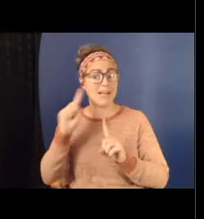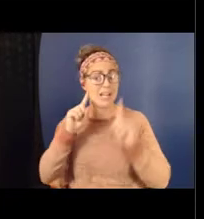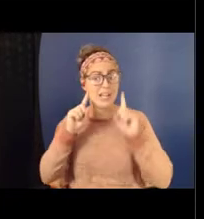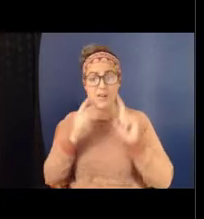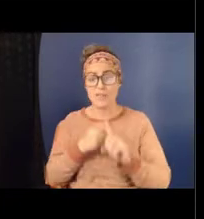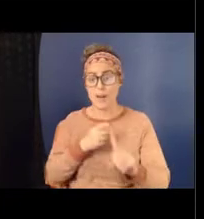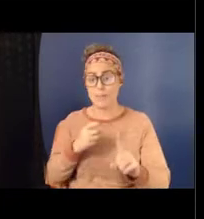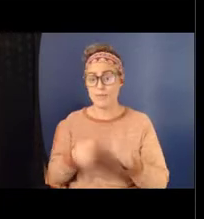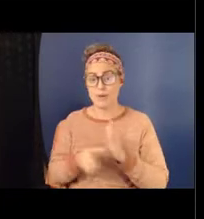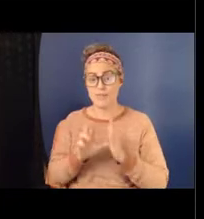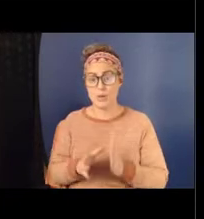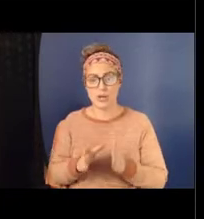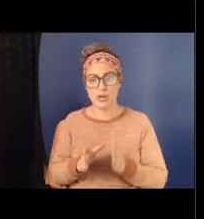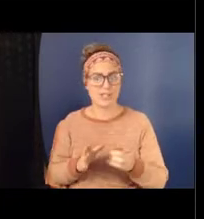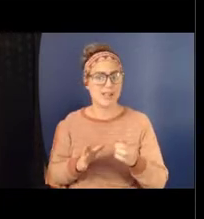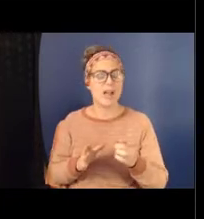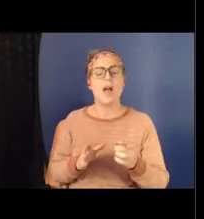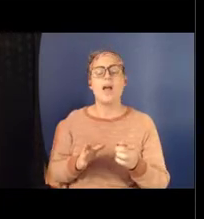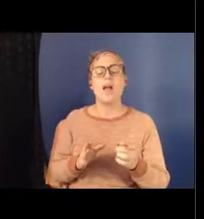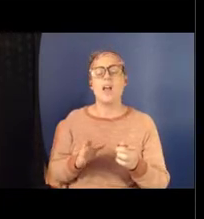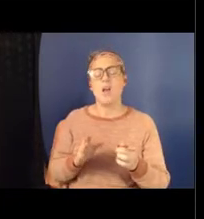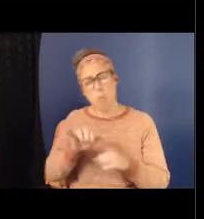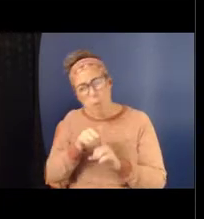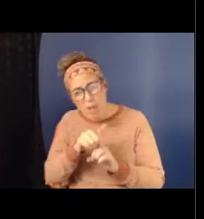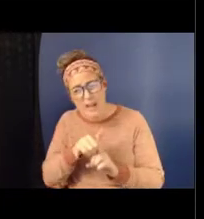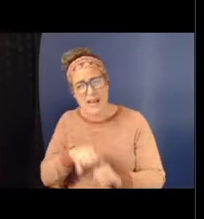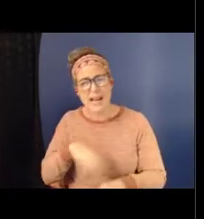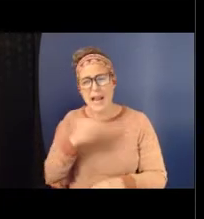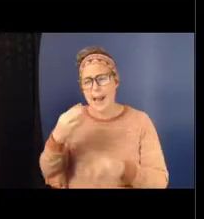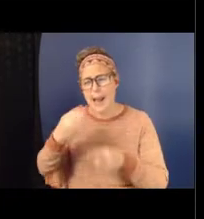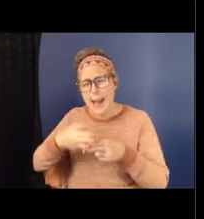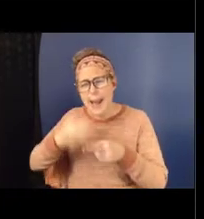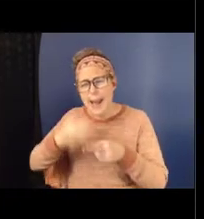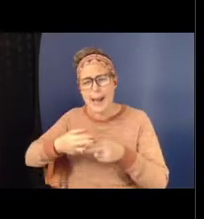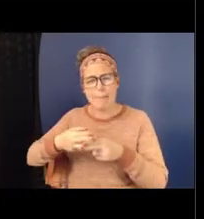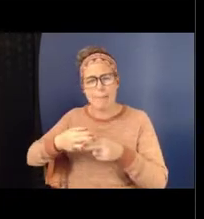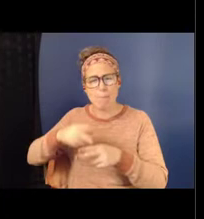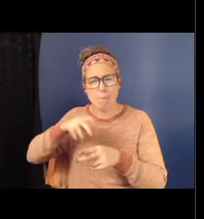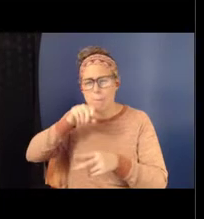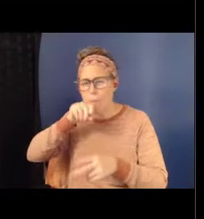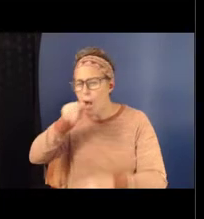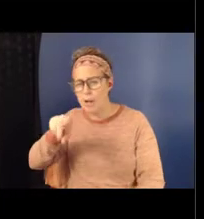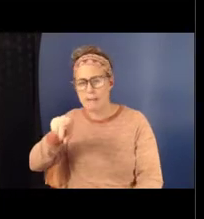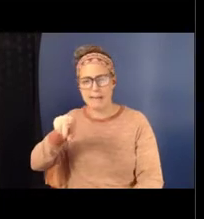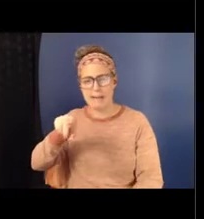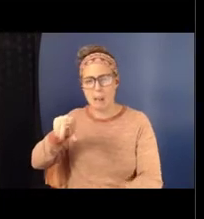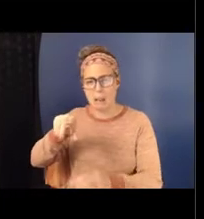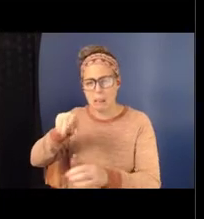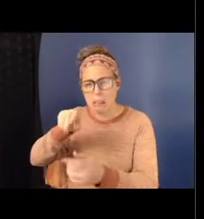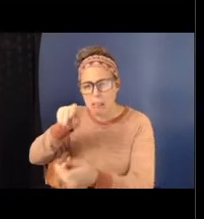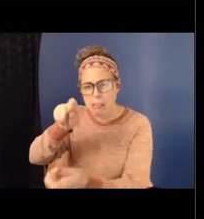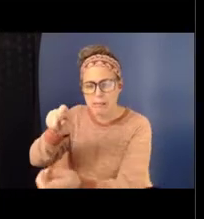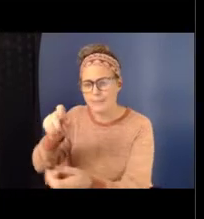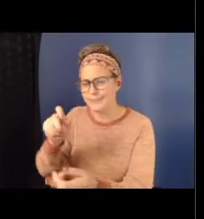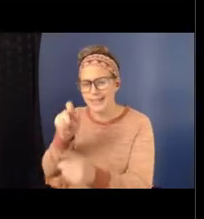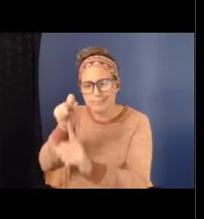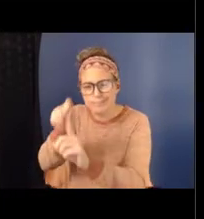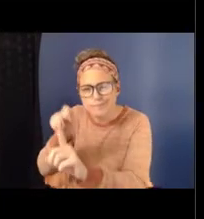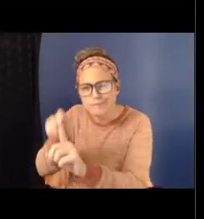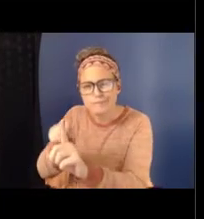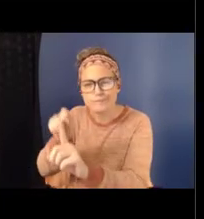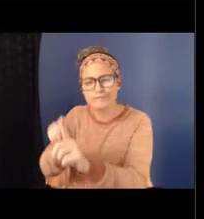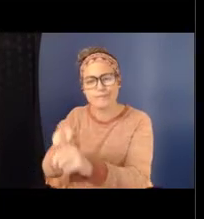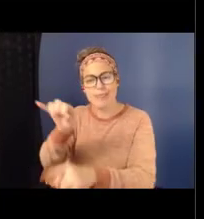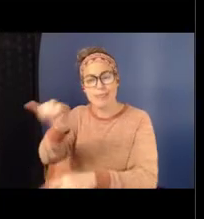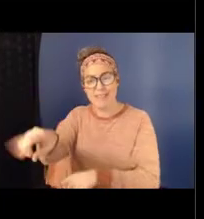bullying and homophobic name-calling one in the same? Absolutely not. There are plenty of kids that bully that